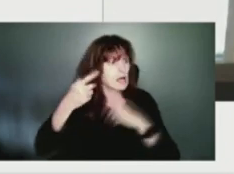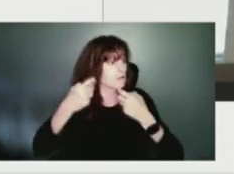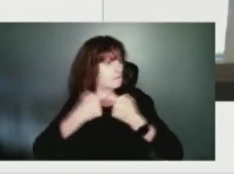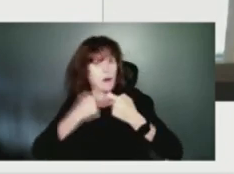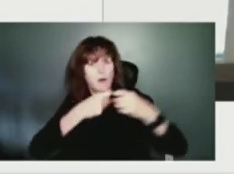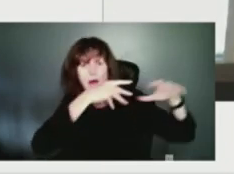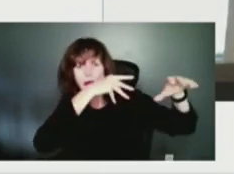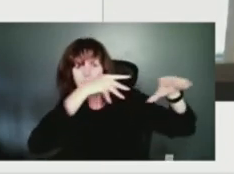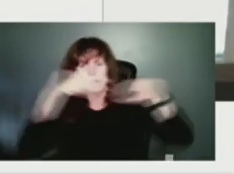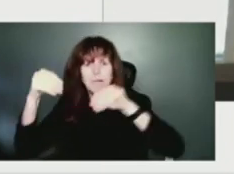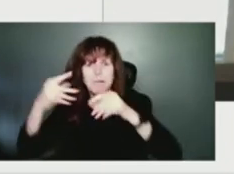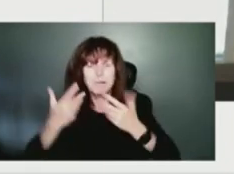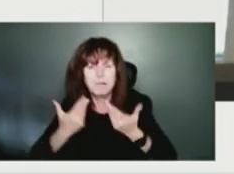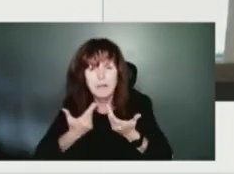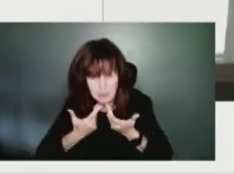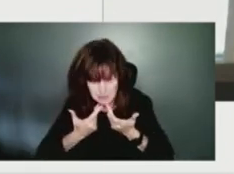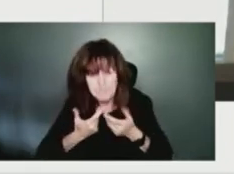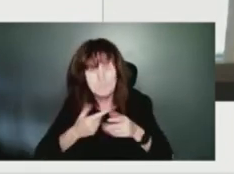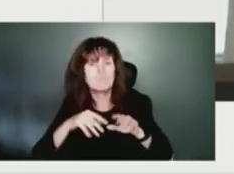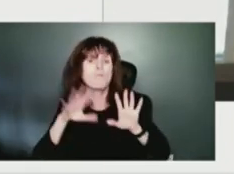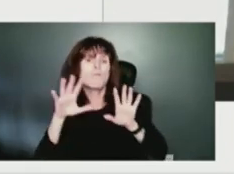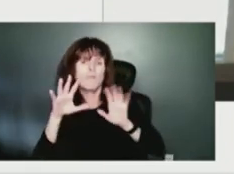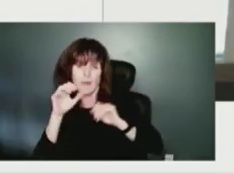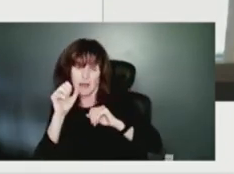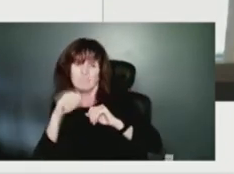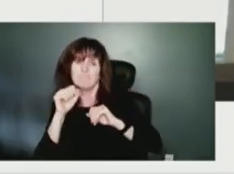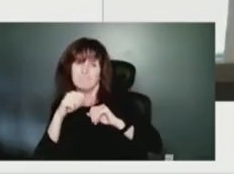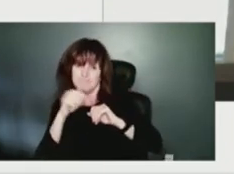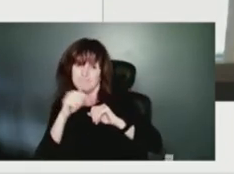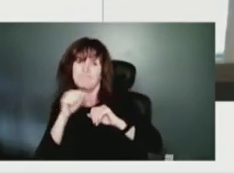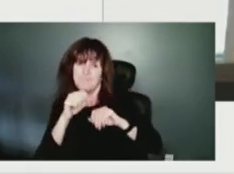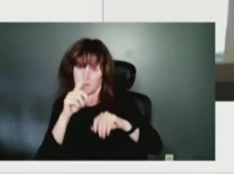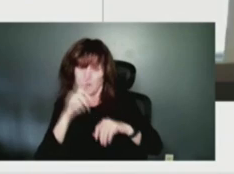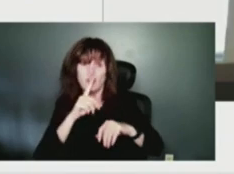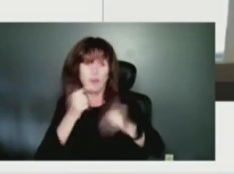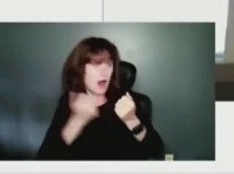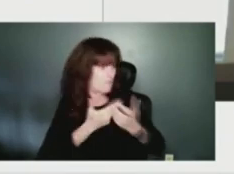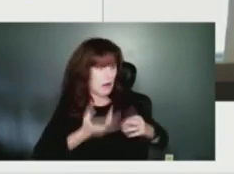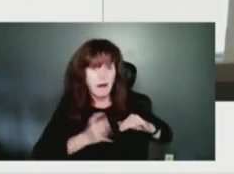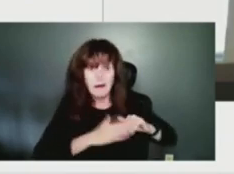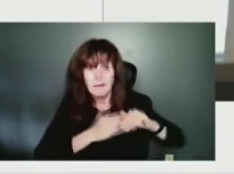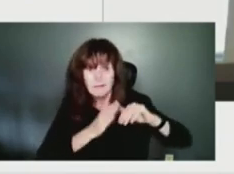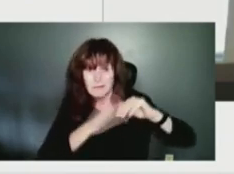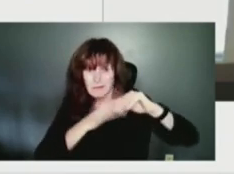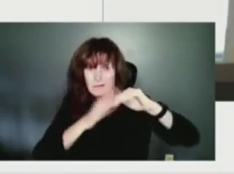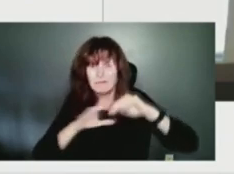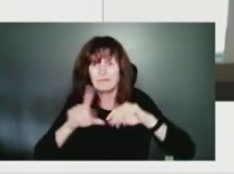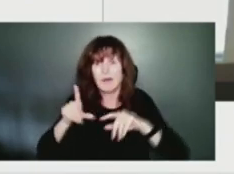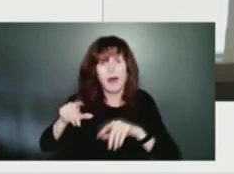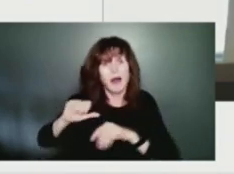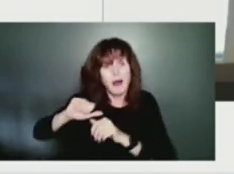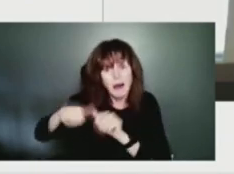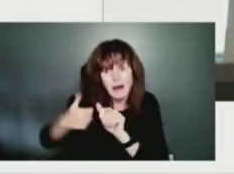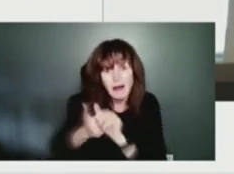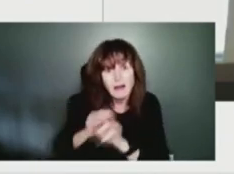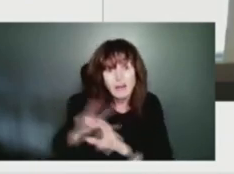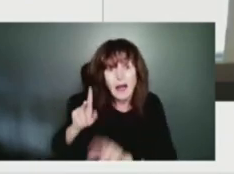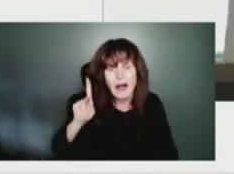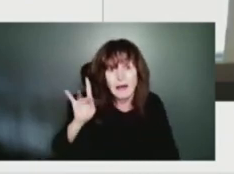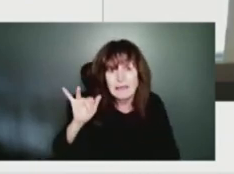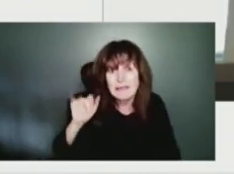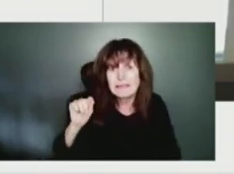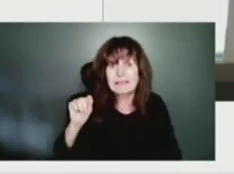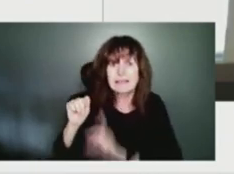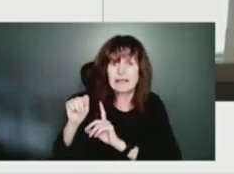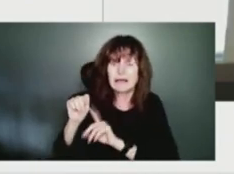certainly increasing. However, you know, when it comes to a personal preparedness kit, you'd be surprised how many of these items you might already have.